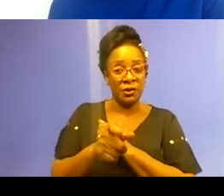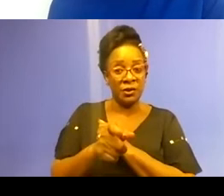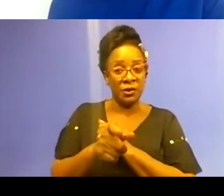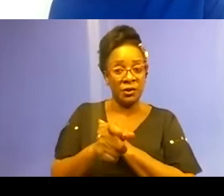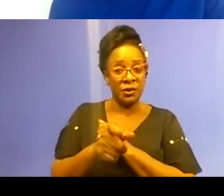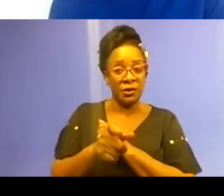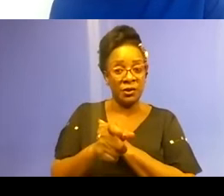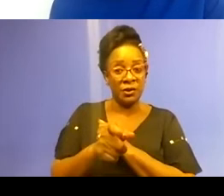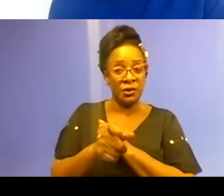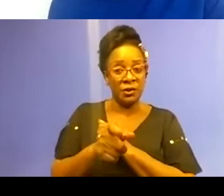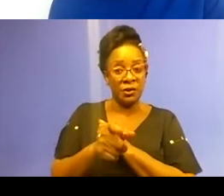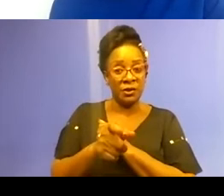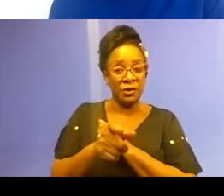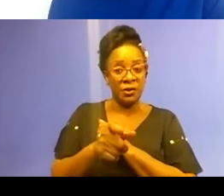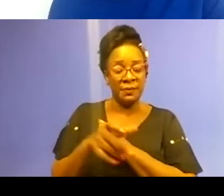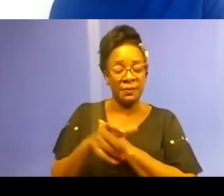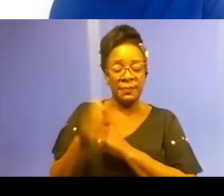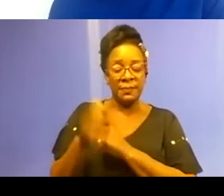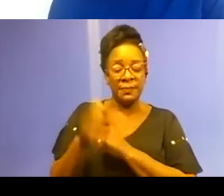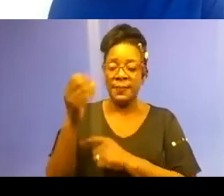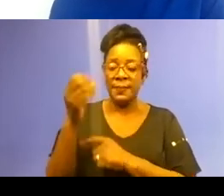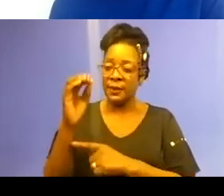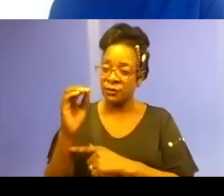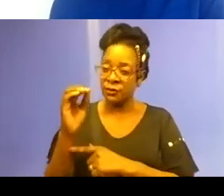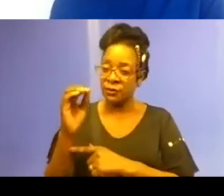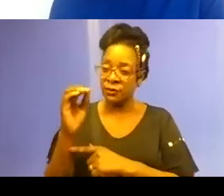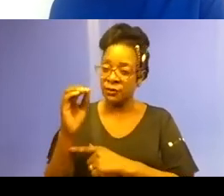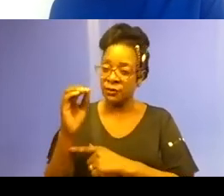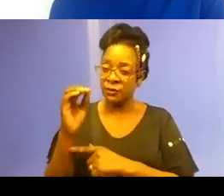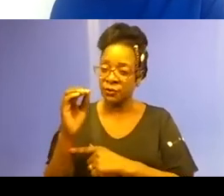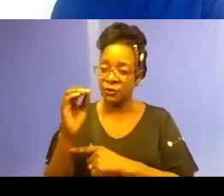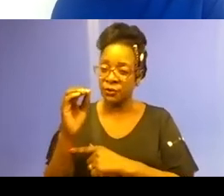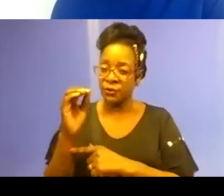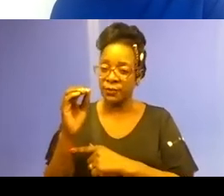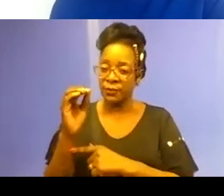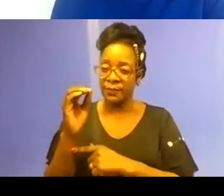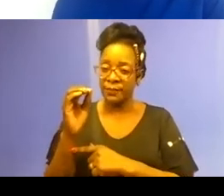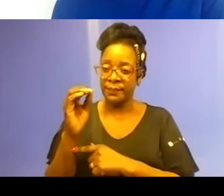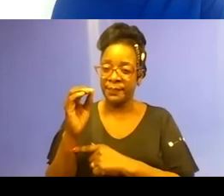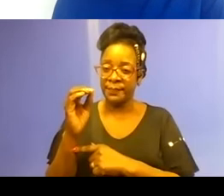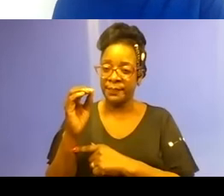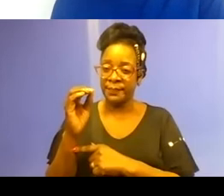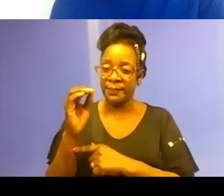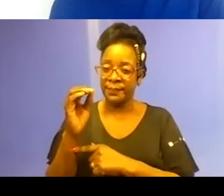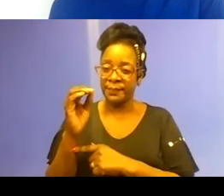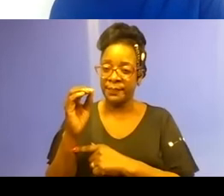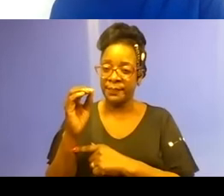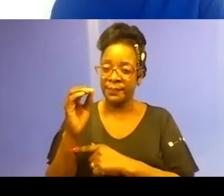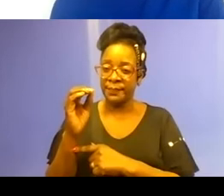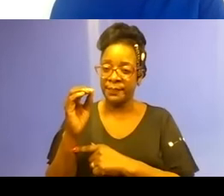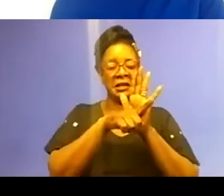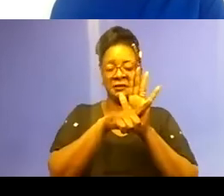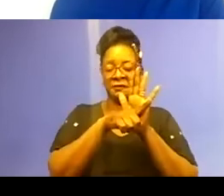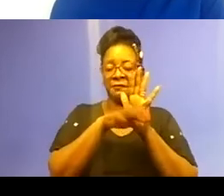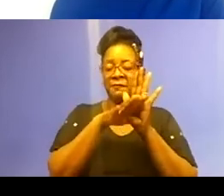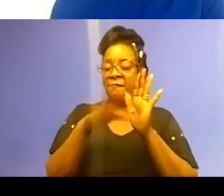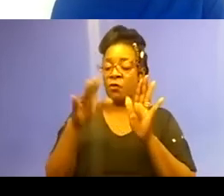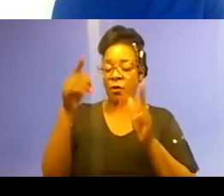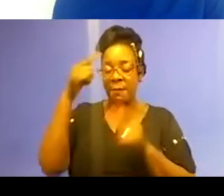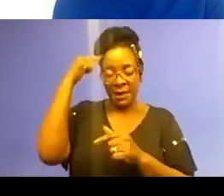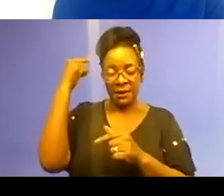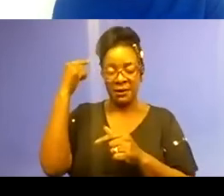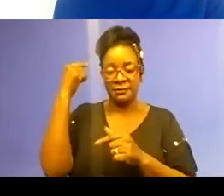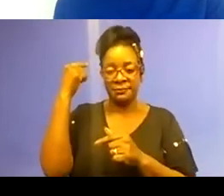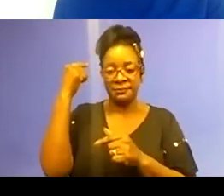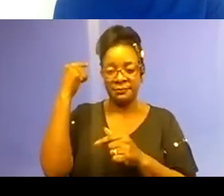that produce disproportionately negative outcomes for Blacks relative to whites. And so for example, this